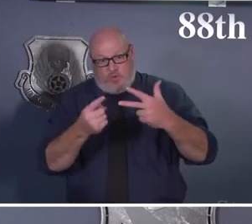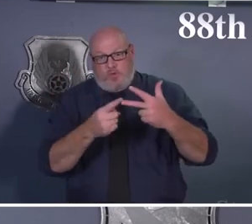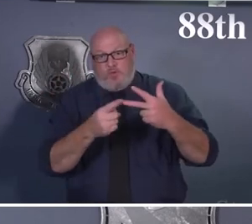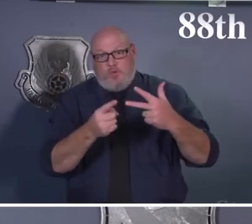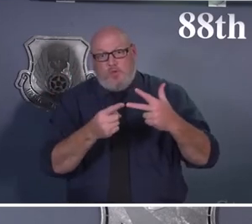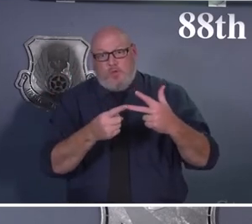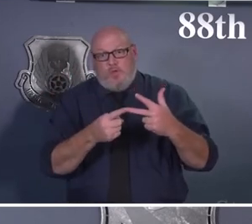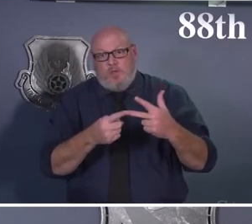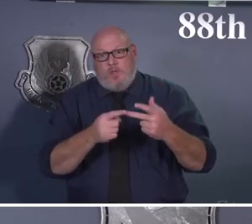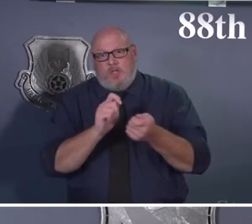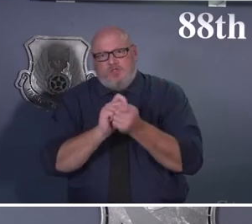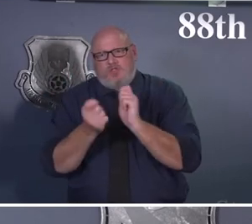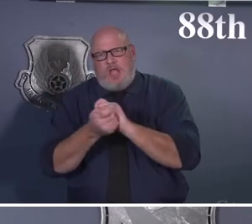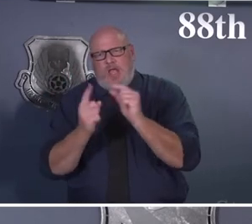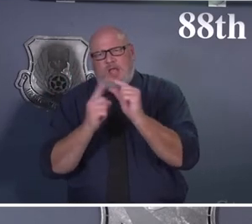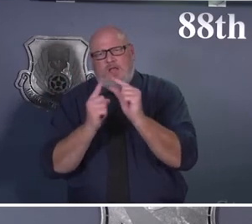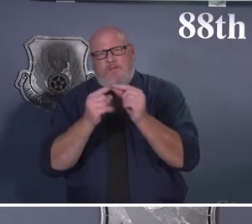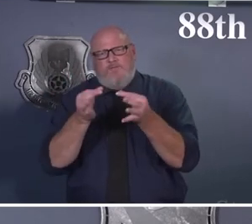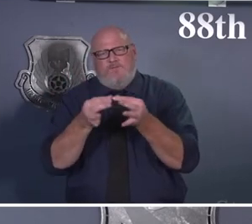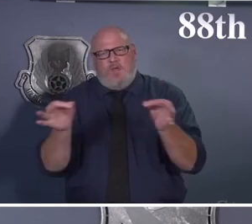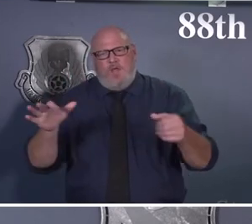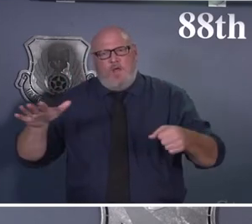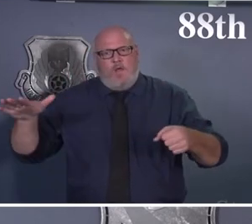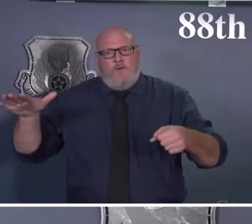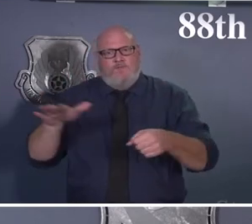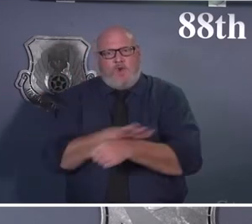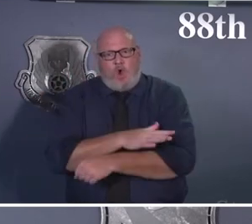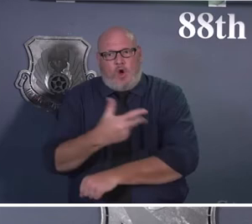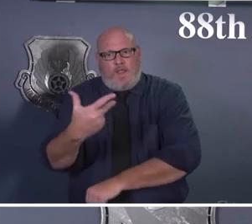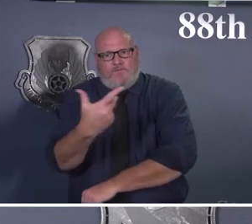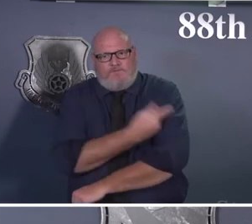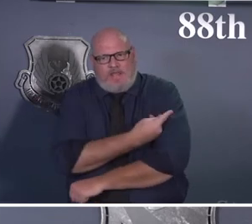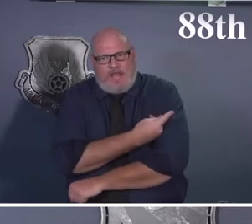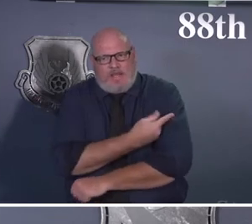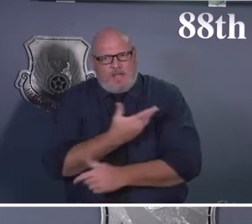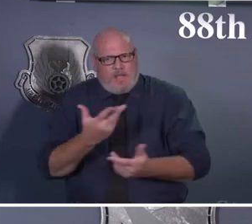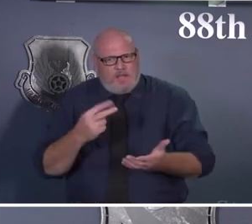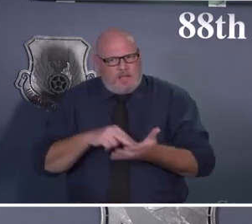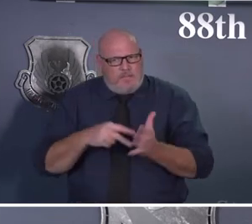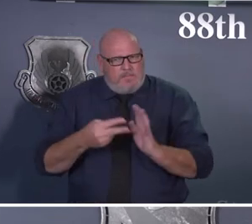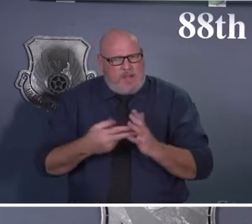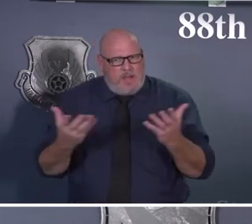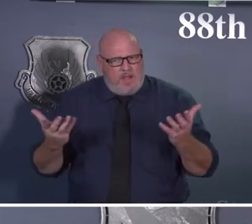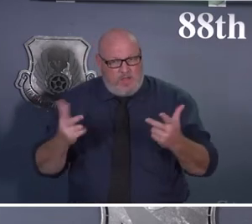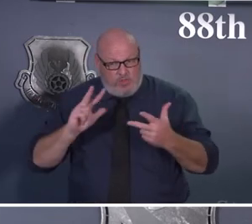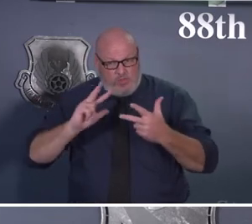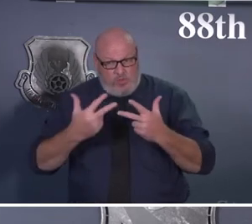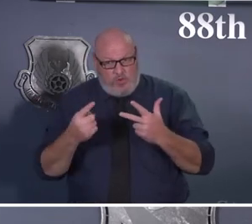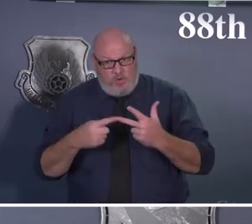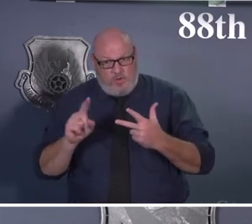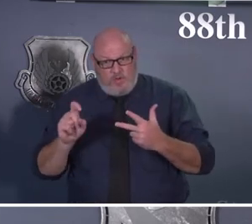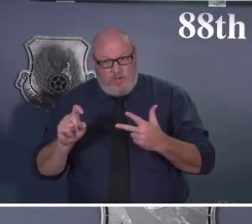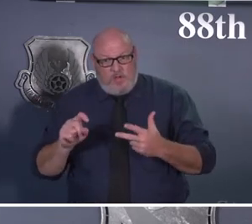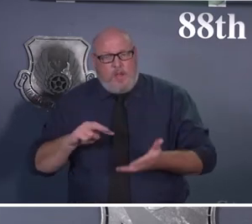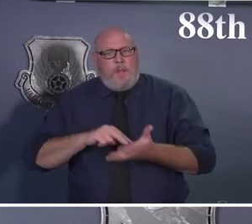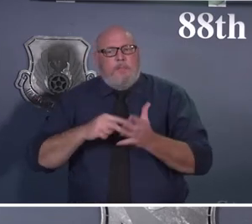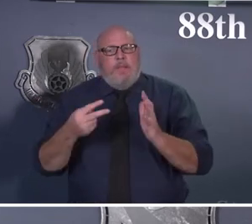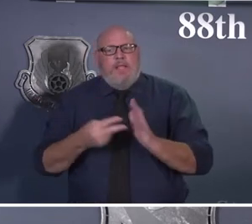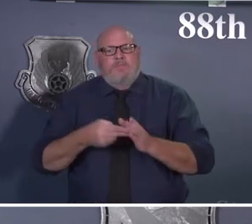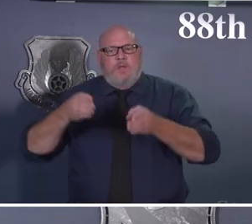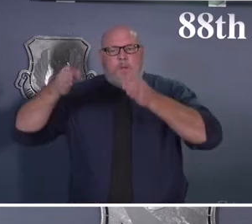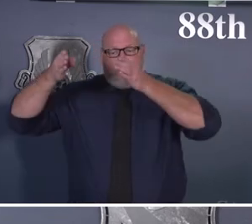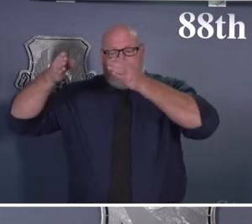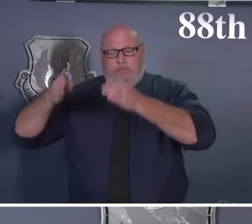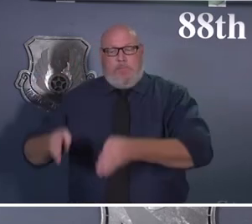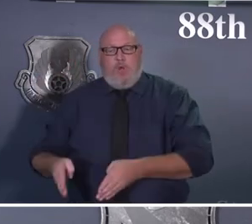vaccinated? Thanks. That's a great question. Fully vaccinated still means that a person has received a primary